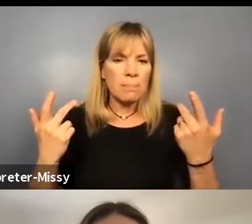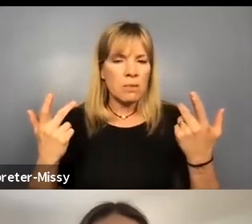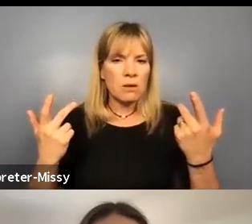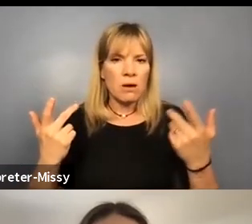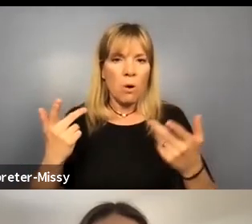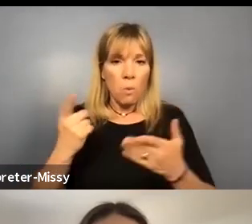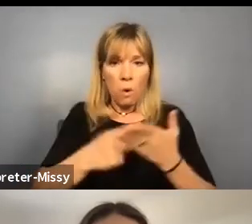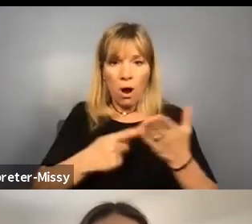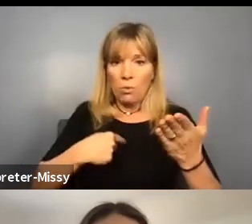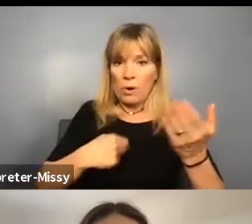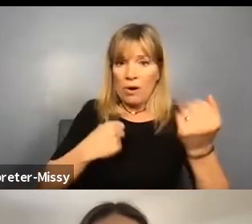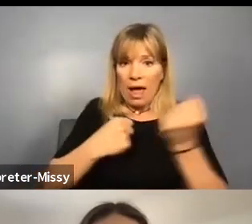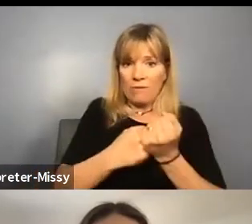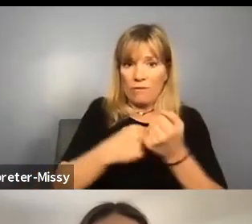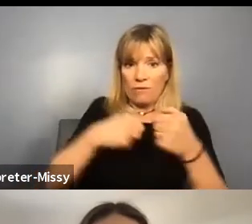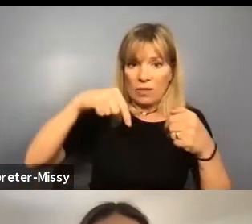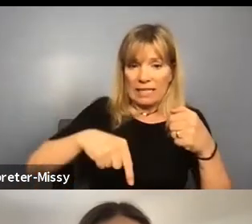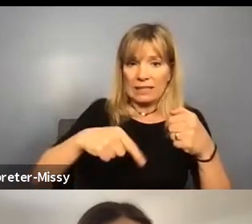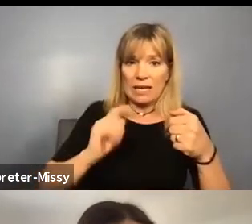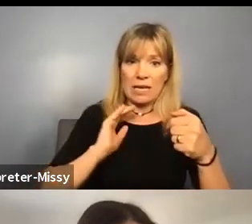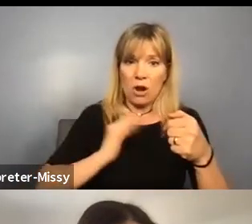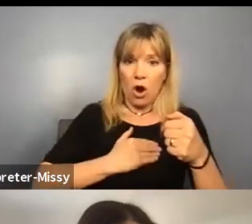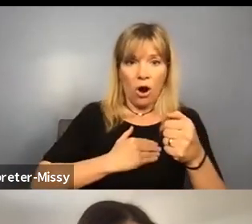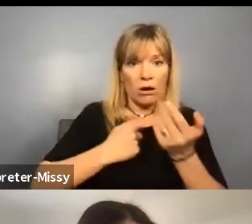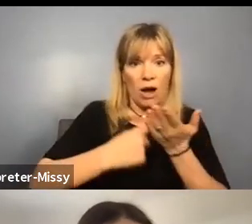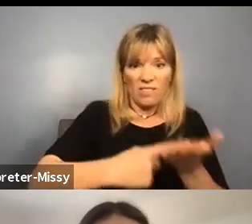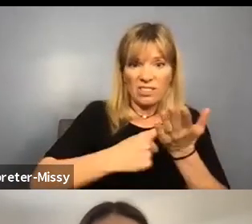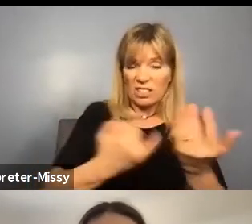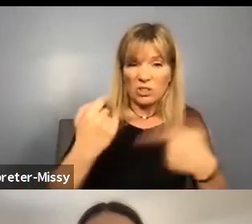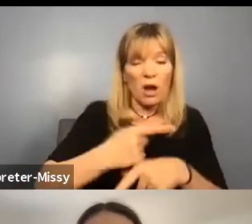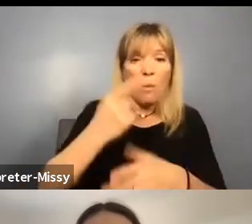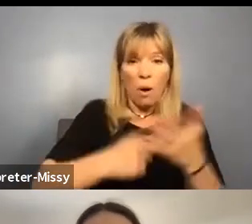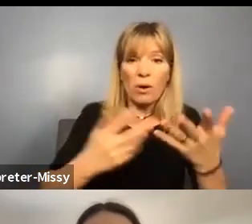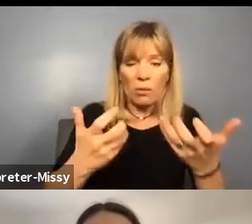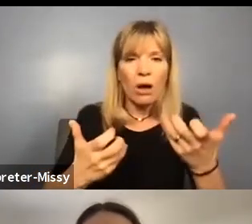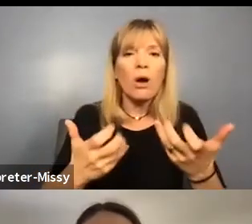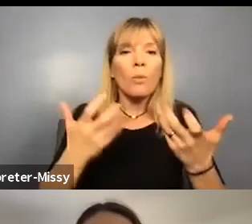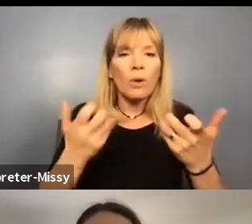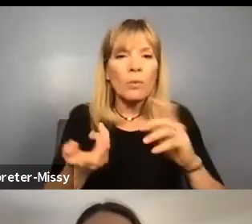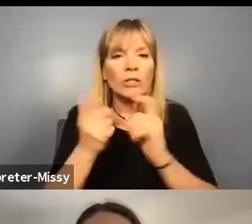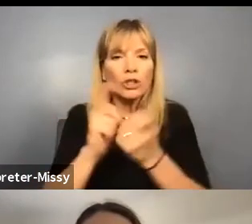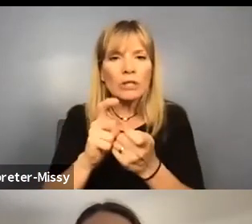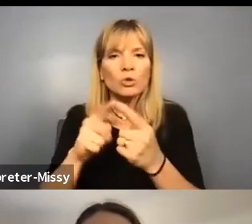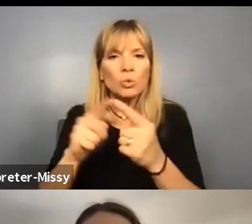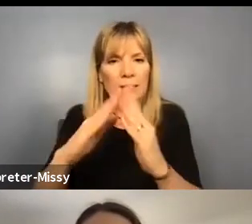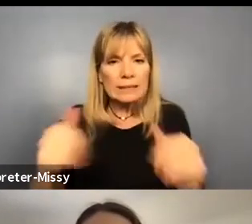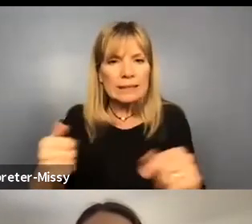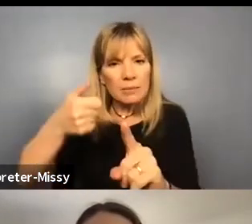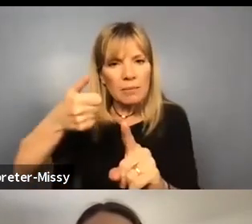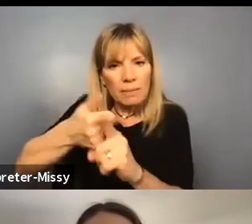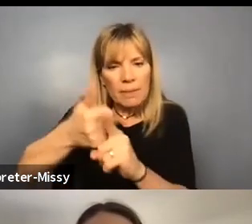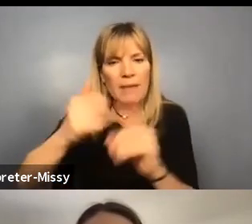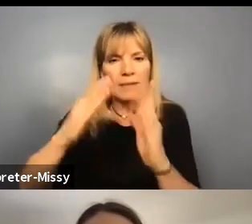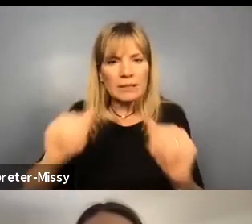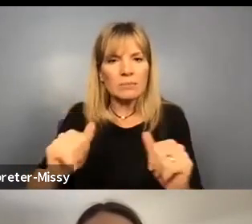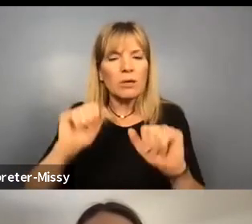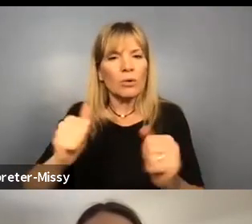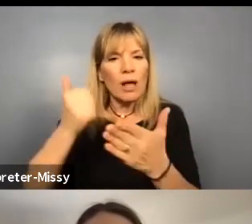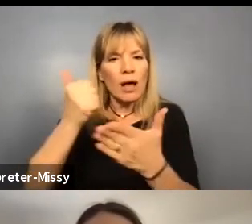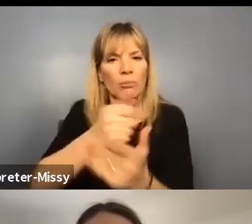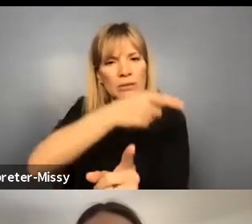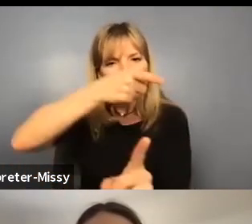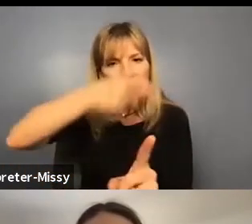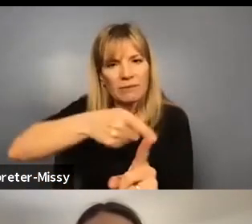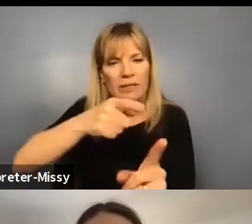we're advocating for here in the conversation today are changes to systems that will help with specific issues